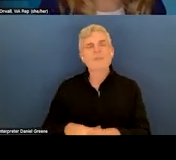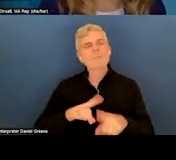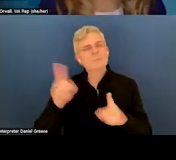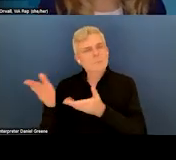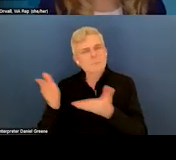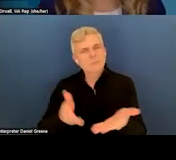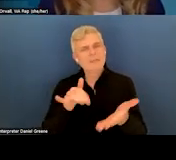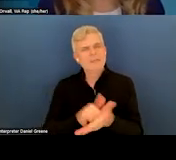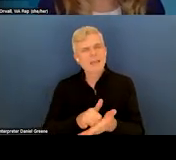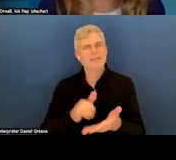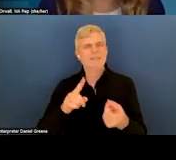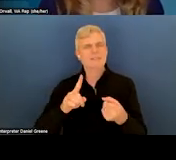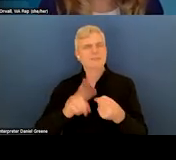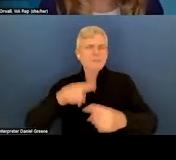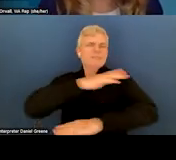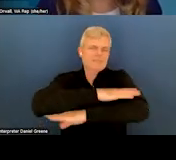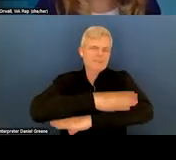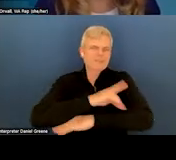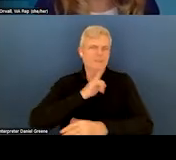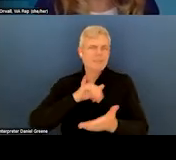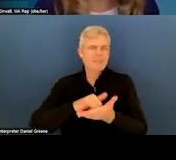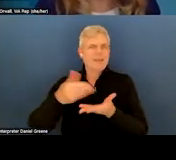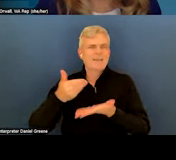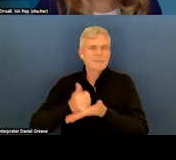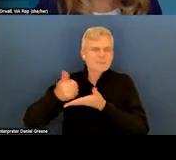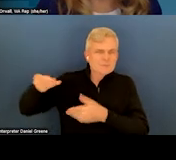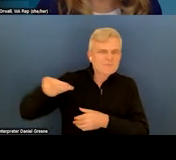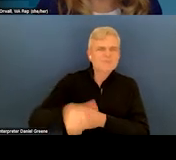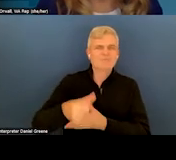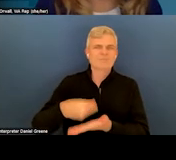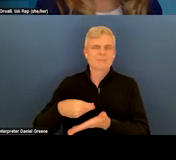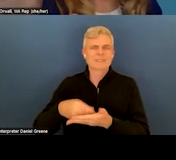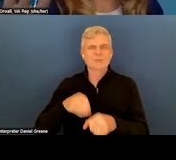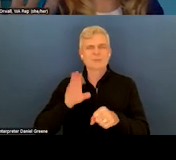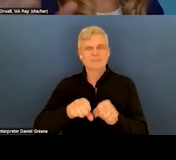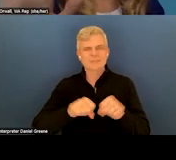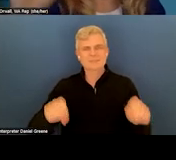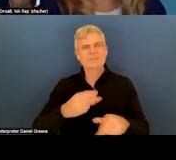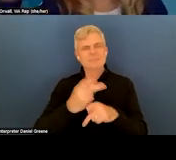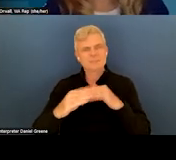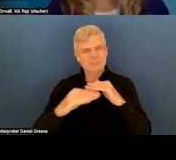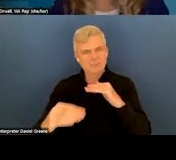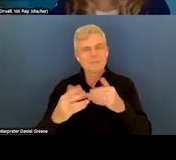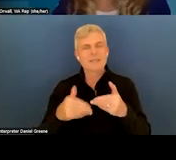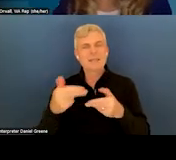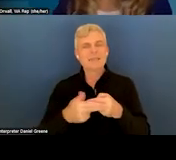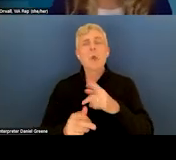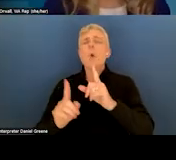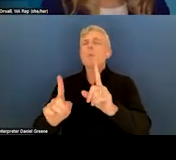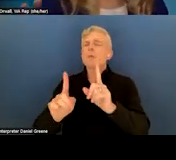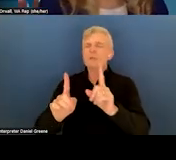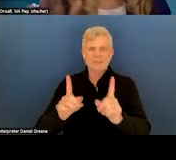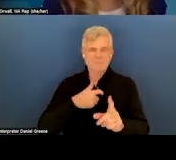resources into your system and really help keep it stable. Next slide. Oh, not next slide. Oh, I missed it. Sorry.